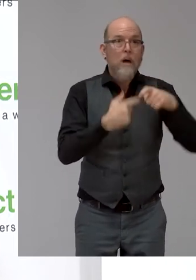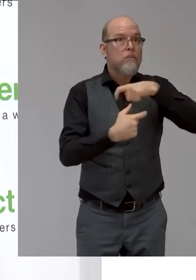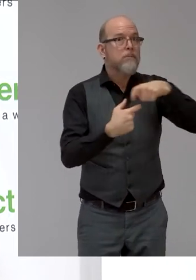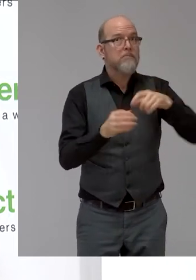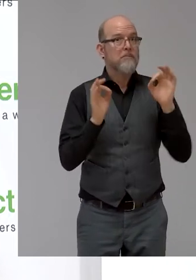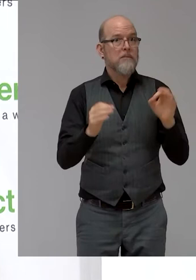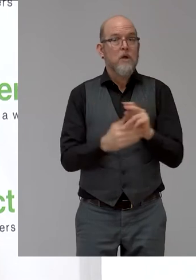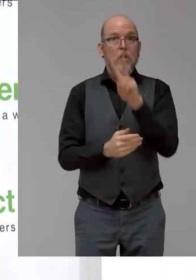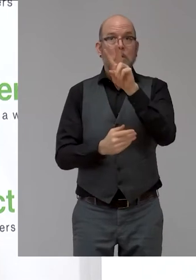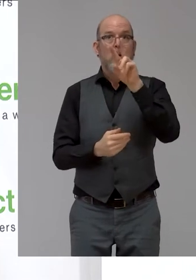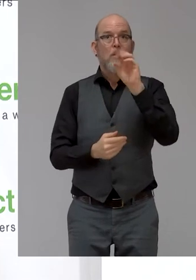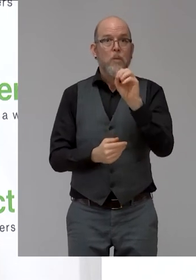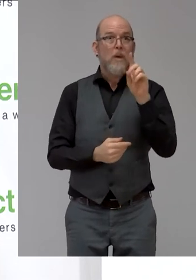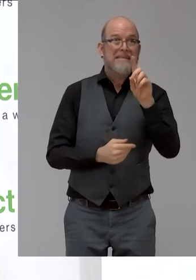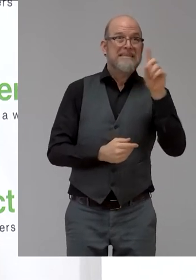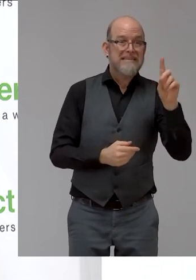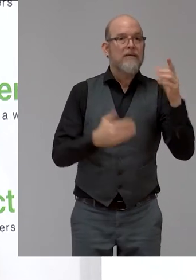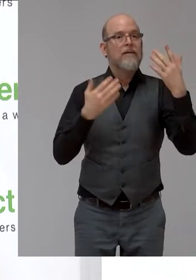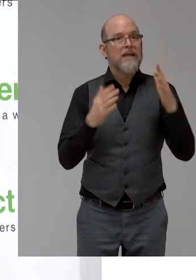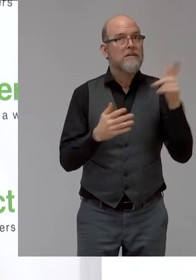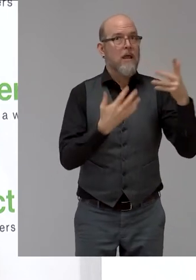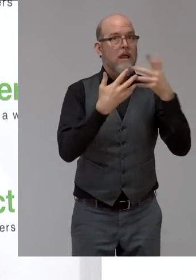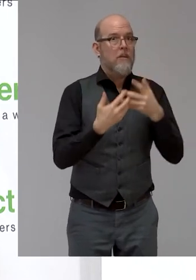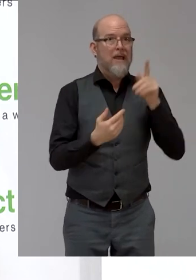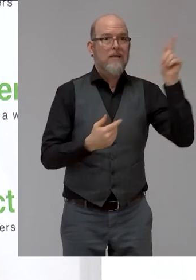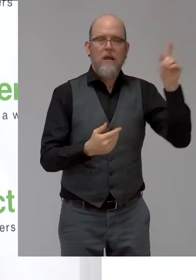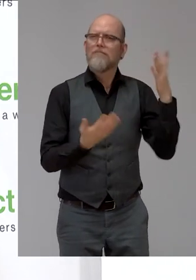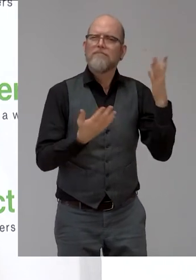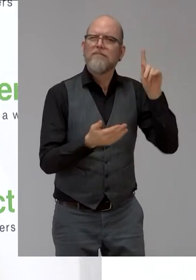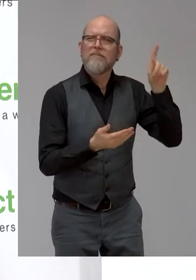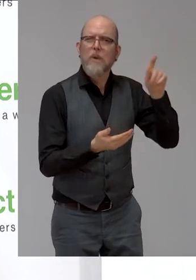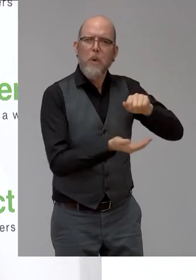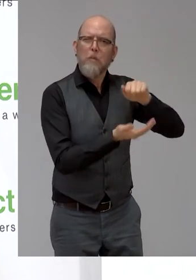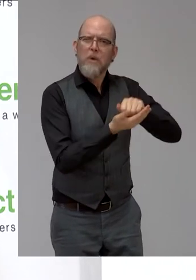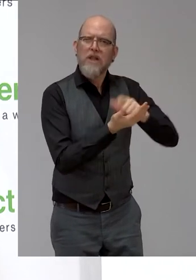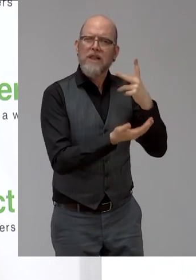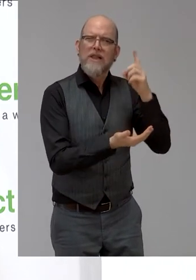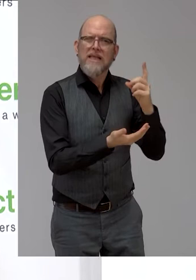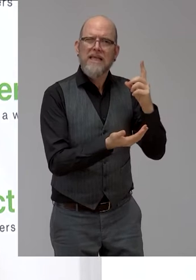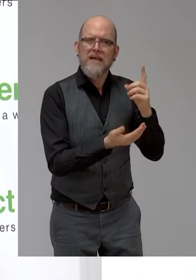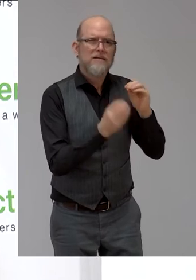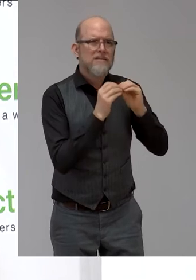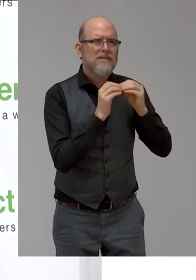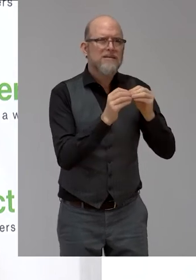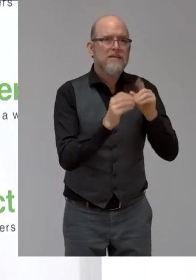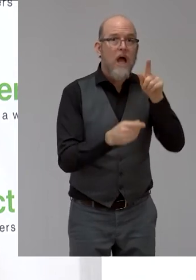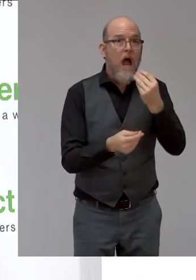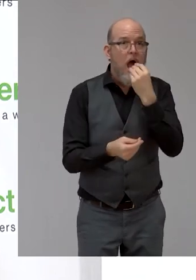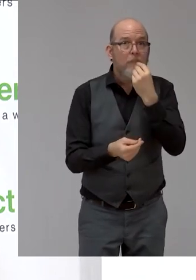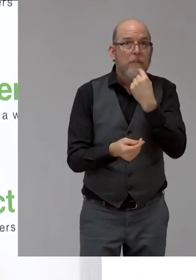Cornell University in the US began building a 3D printer that prints food and could be used in space.